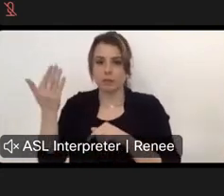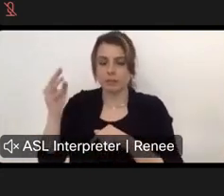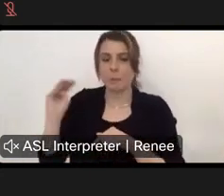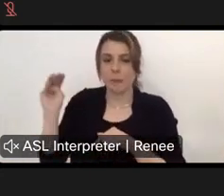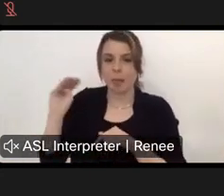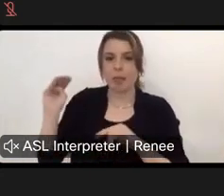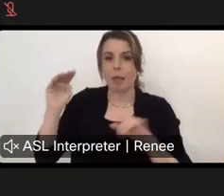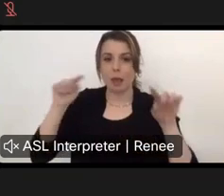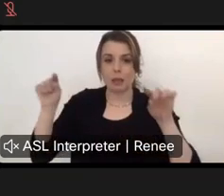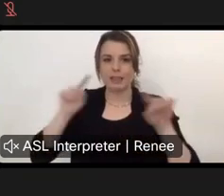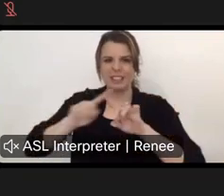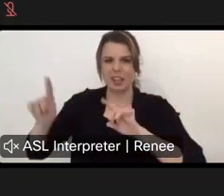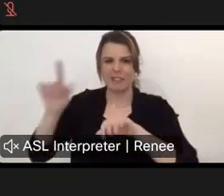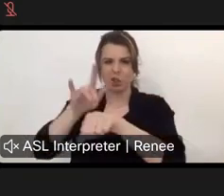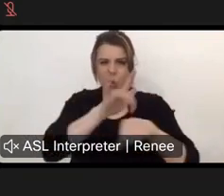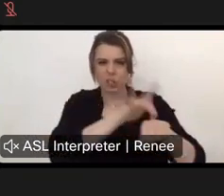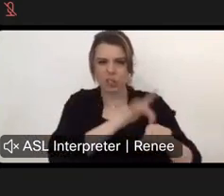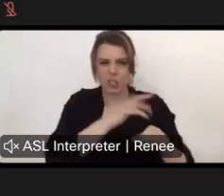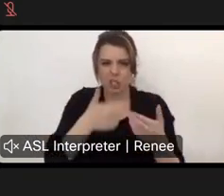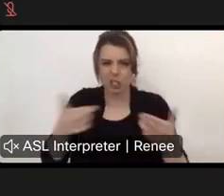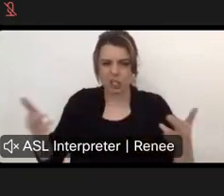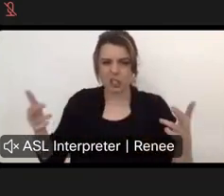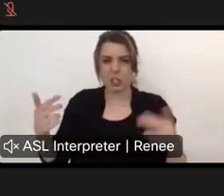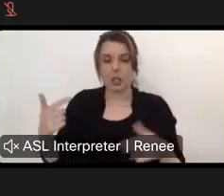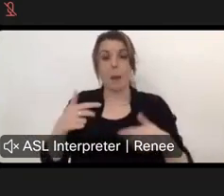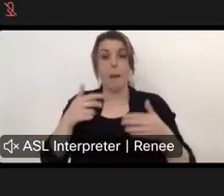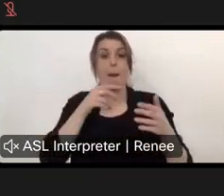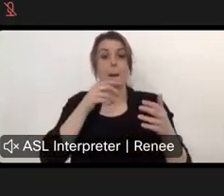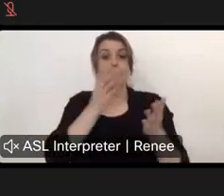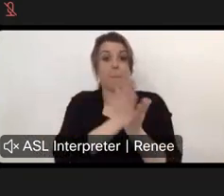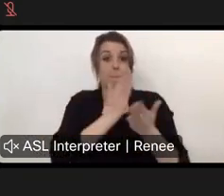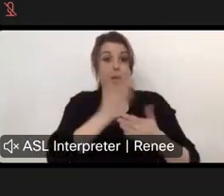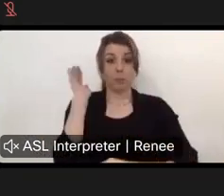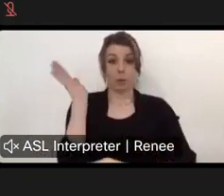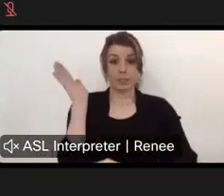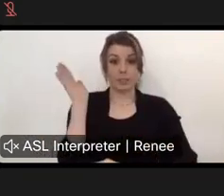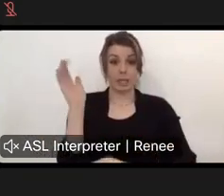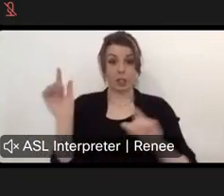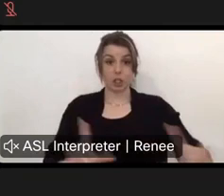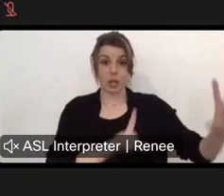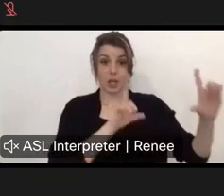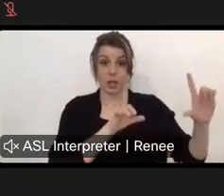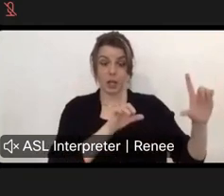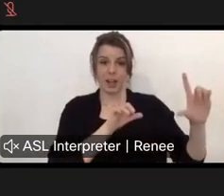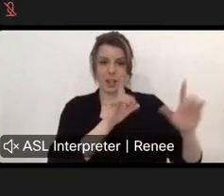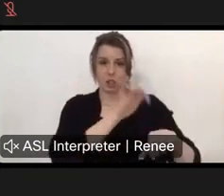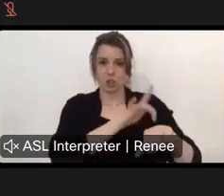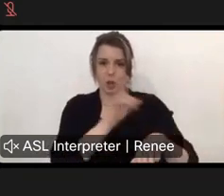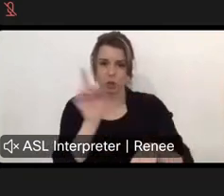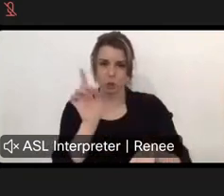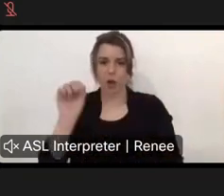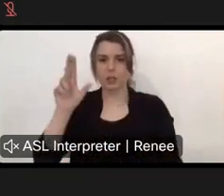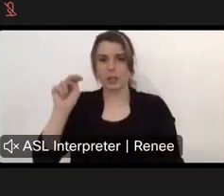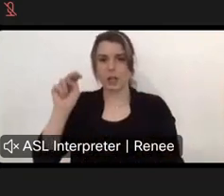this presentation? So, the information for the budget presentation that I put up there, um, comes off of the sunshine